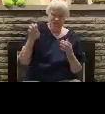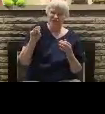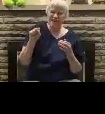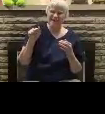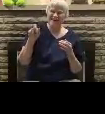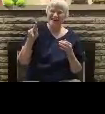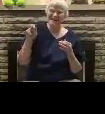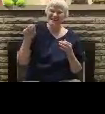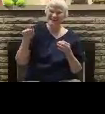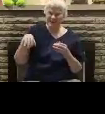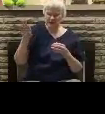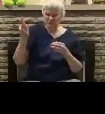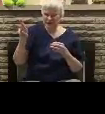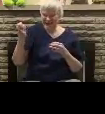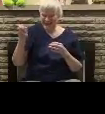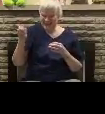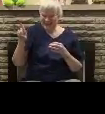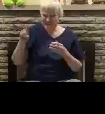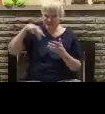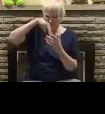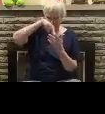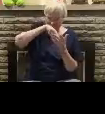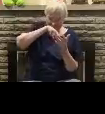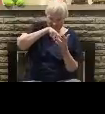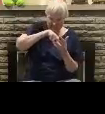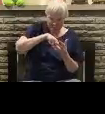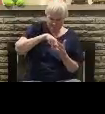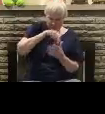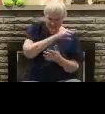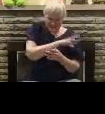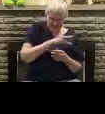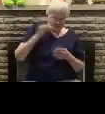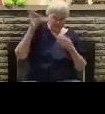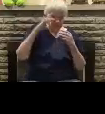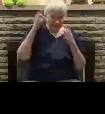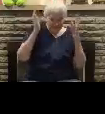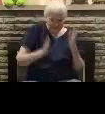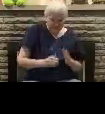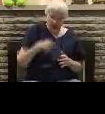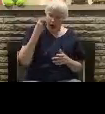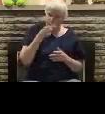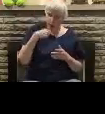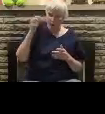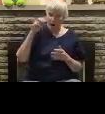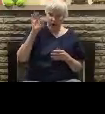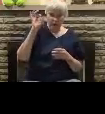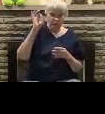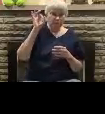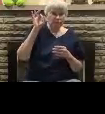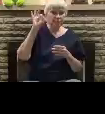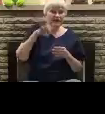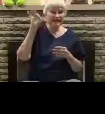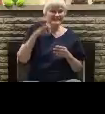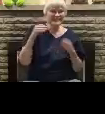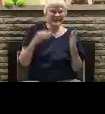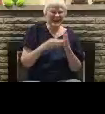Reed. That's these preachers who are standing up and preaching this satanic contradiction of the word of God